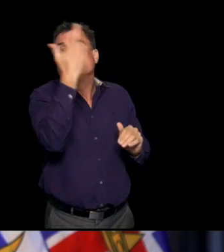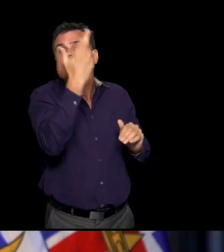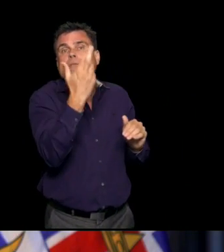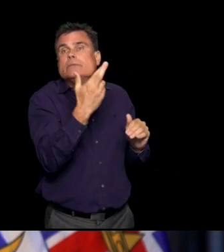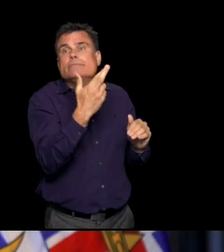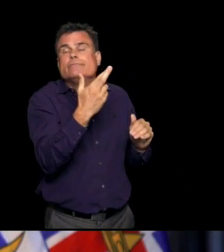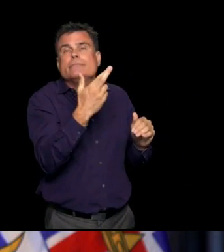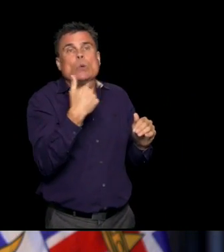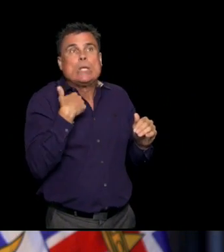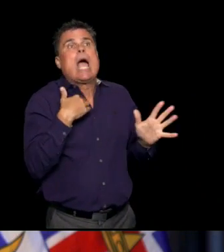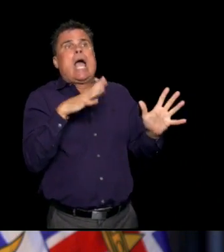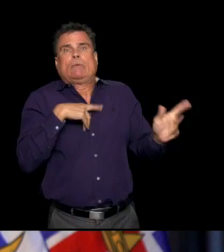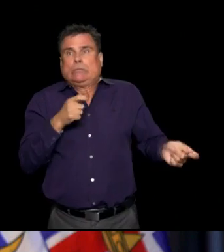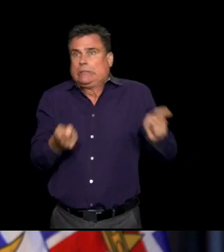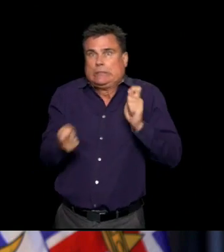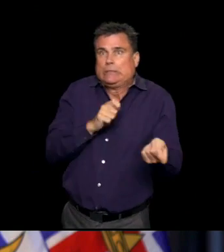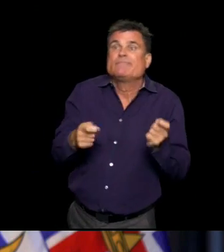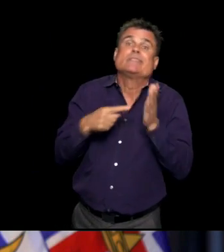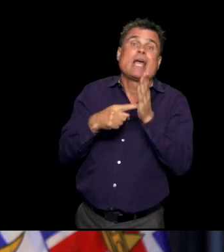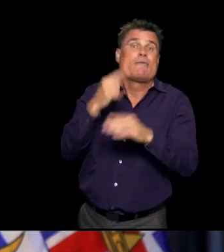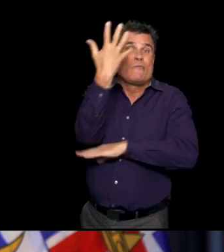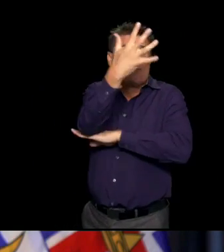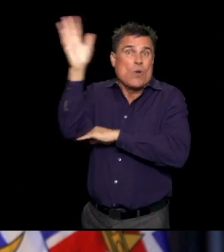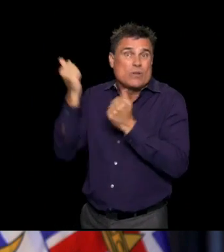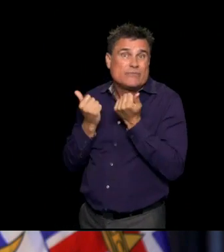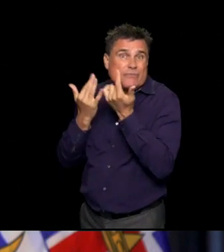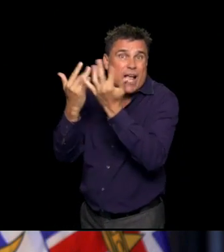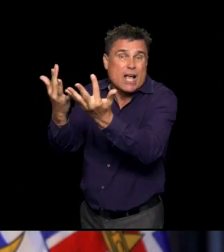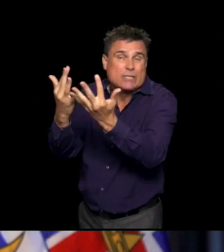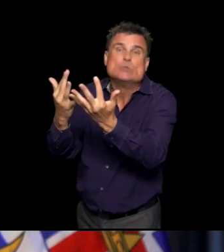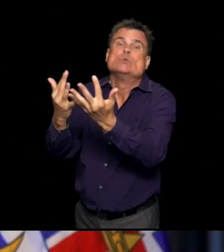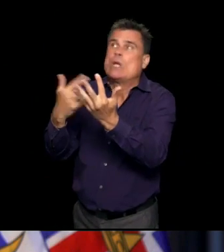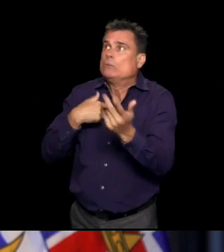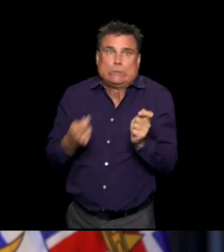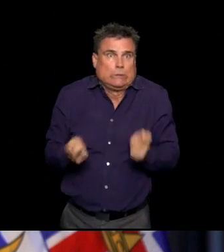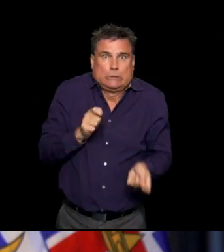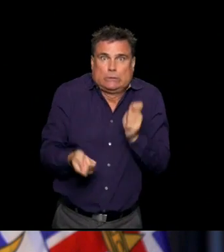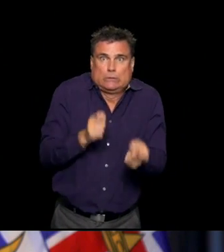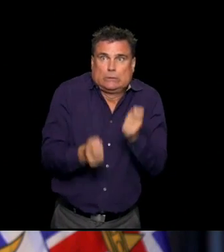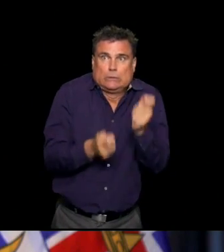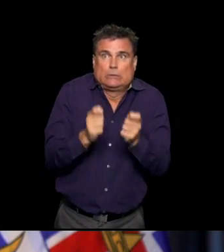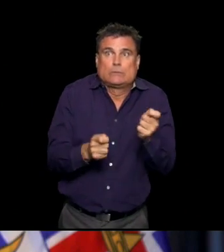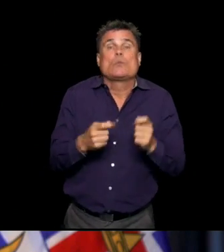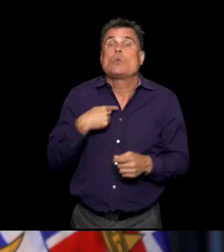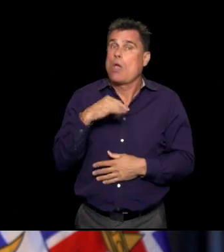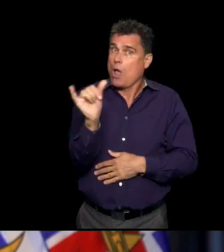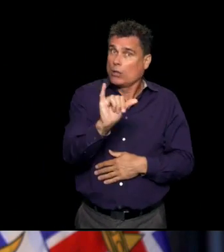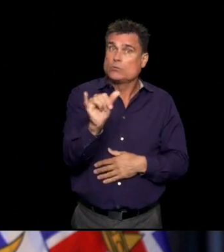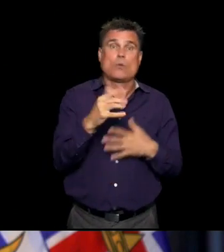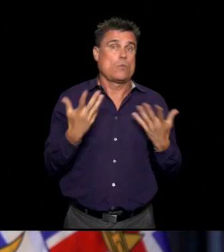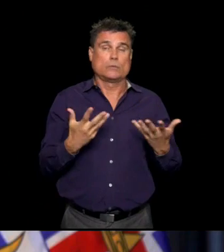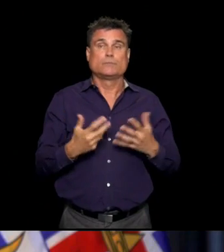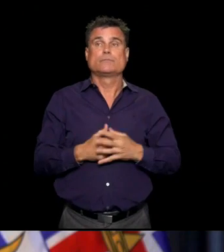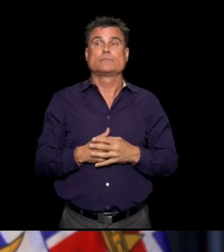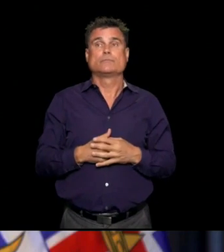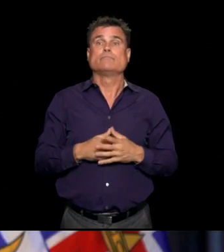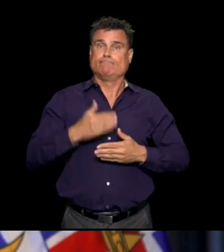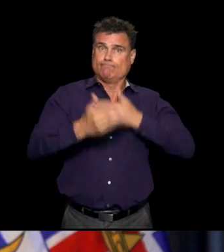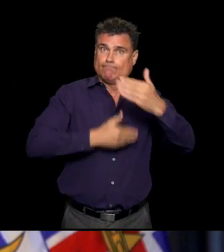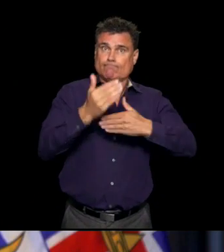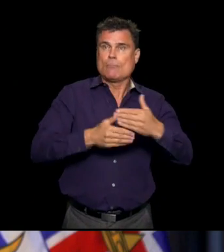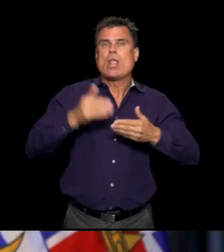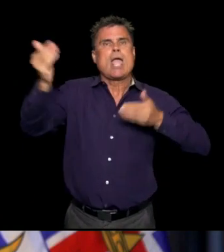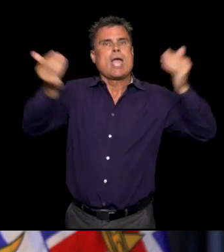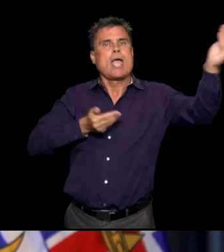surgeries they need. A key part of the surgical renewal commitment is to have in place and train 400 additional operating room